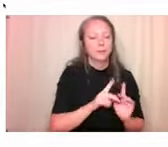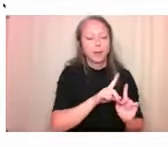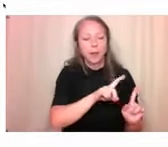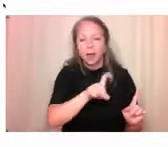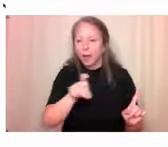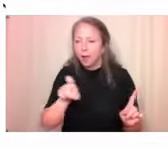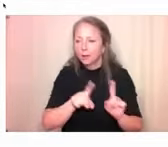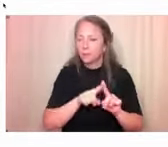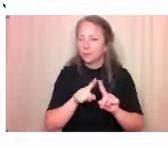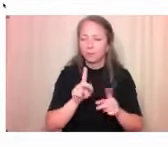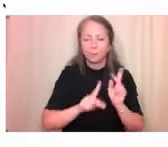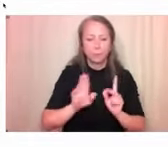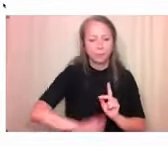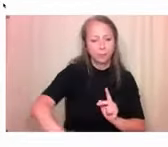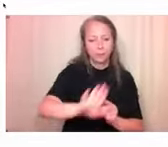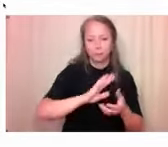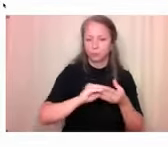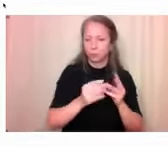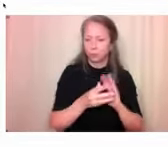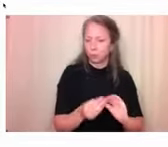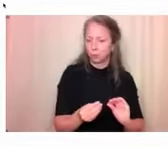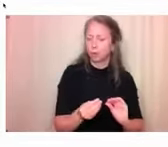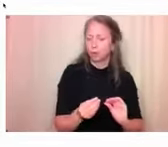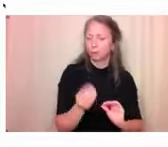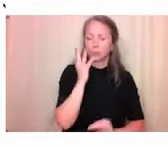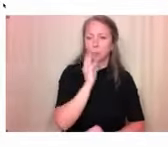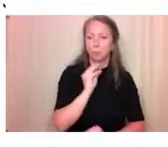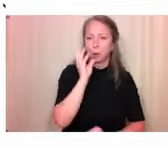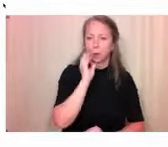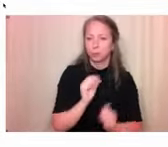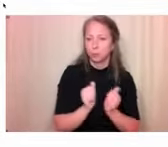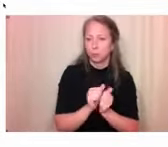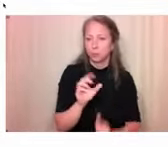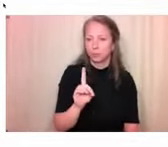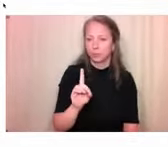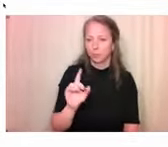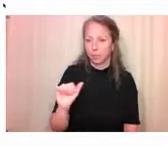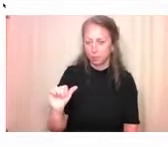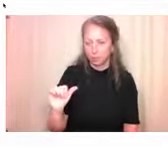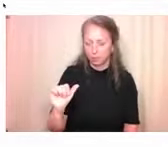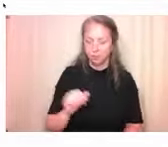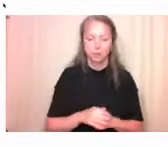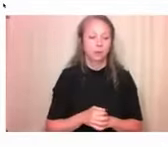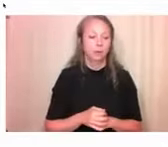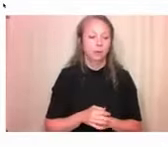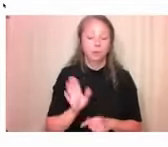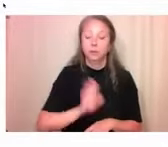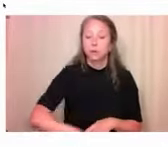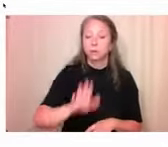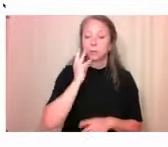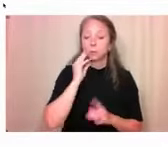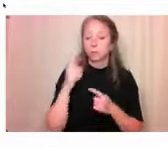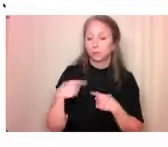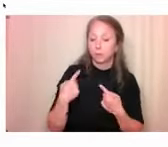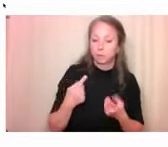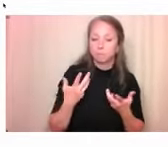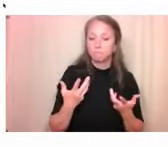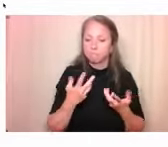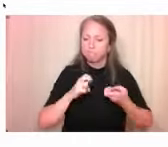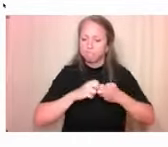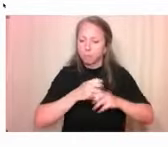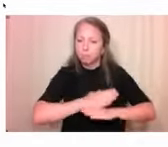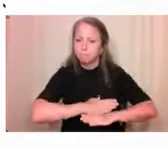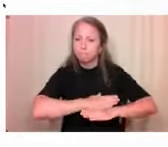And they have shared with us their experience of barriers in the built environment and what design features could remove those barriers